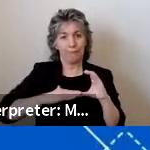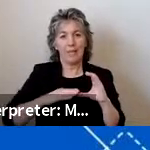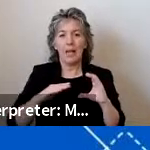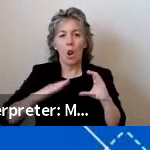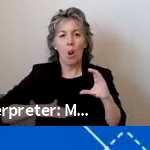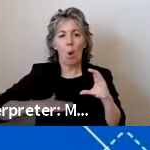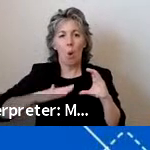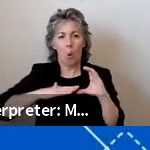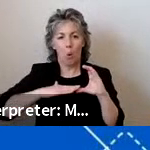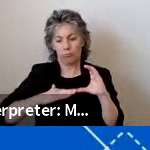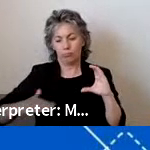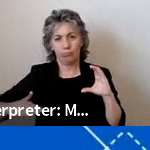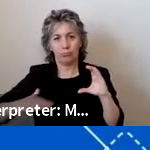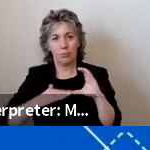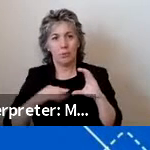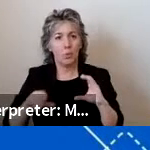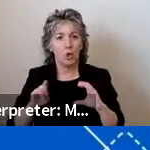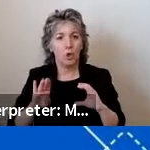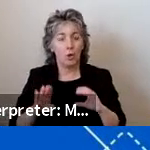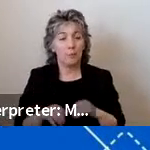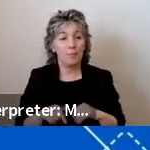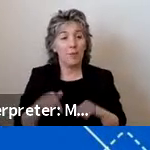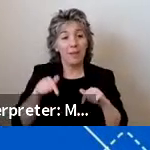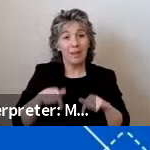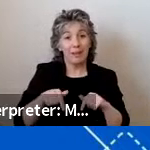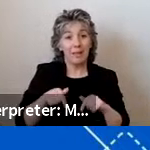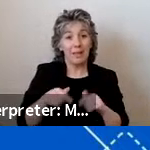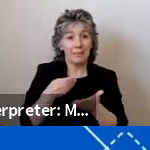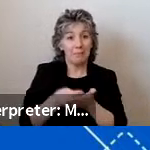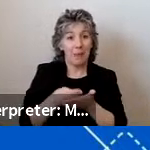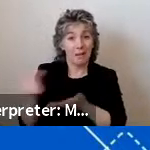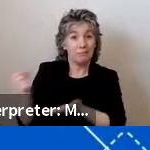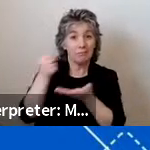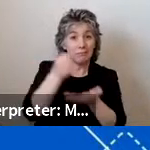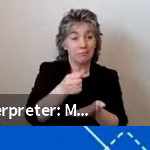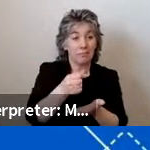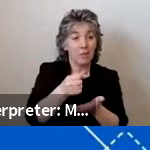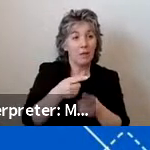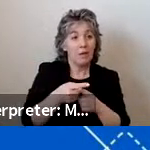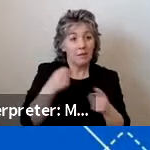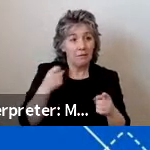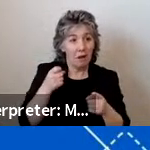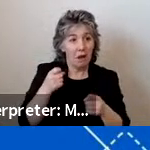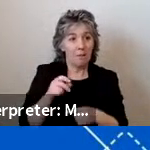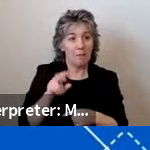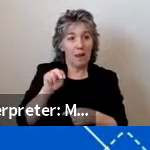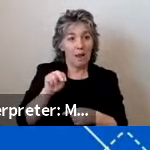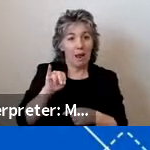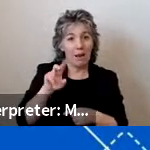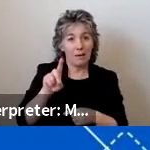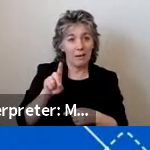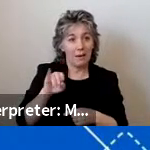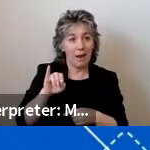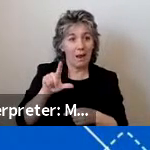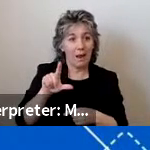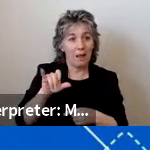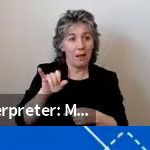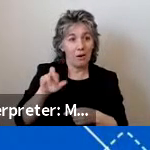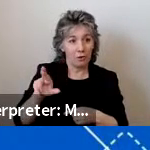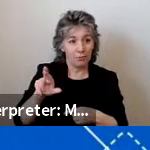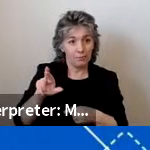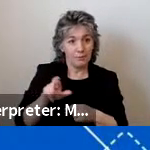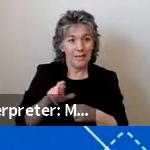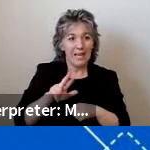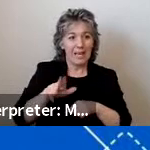This presentation was funded in part by grants from the National Institute on Disability Independent Living and Rehabilitation Research, otherwise known as NIDILRR.